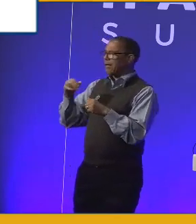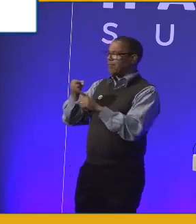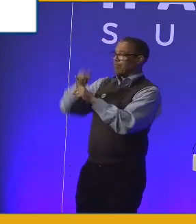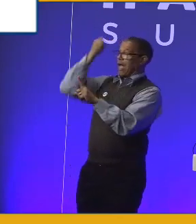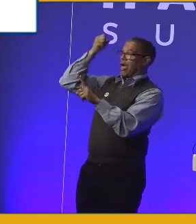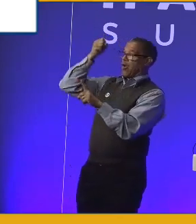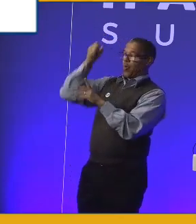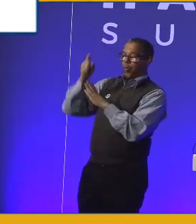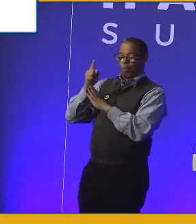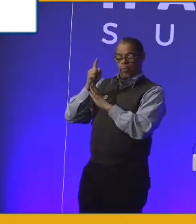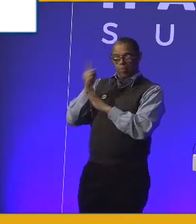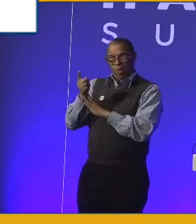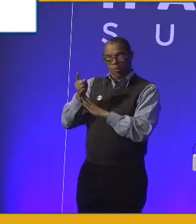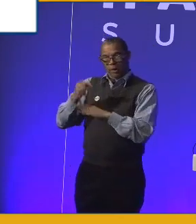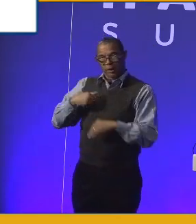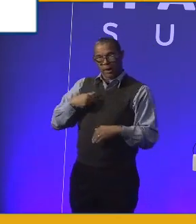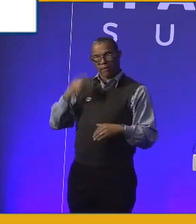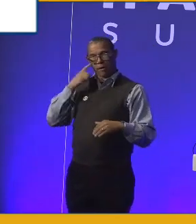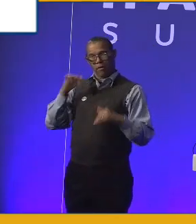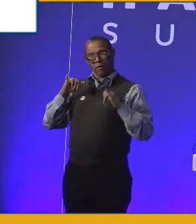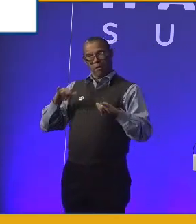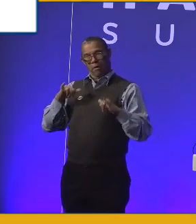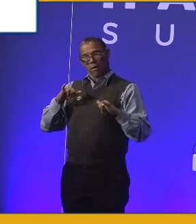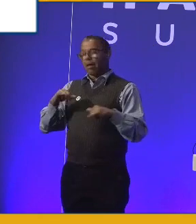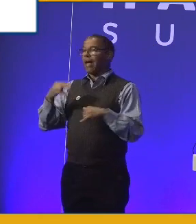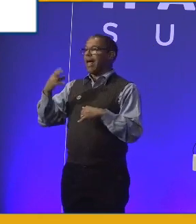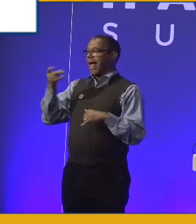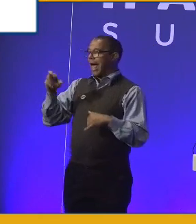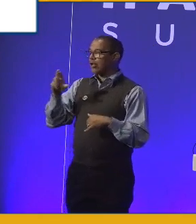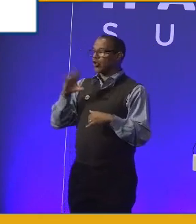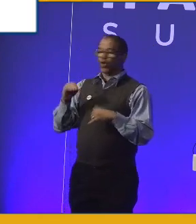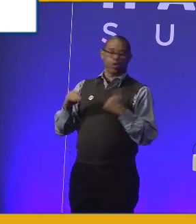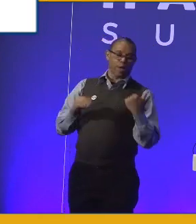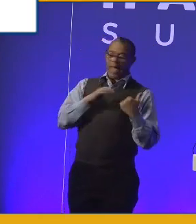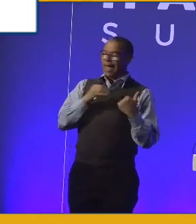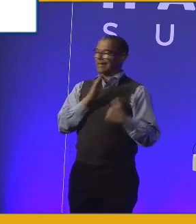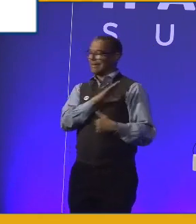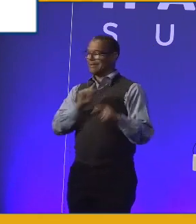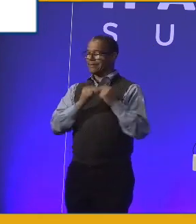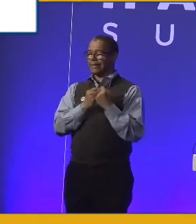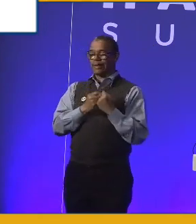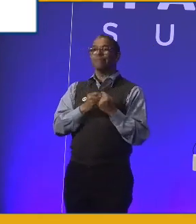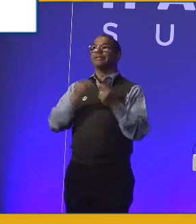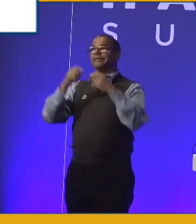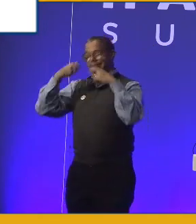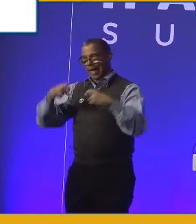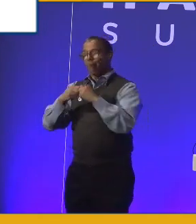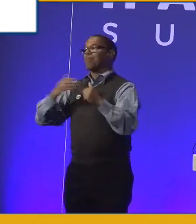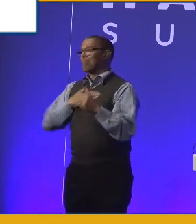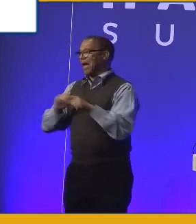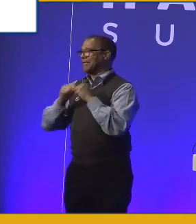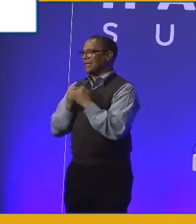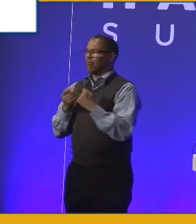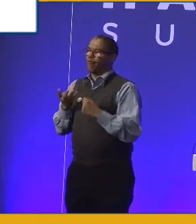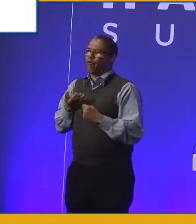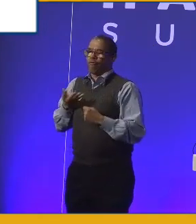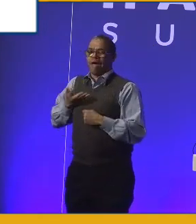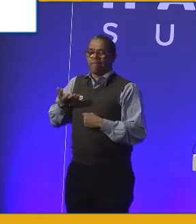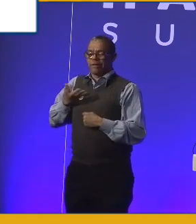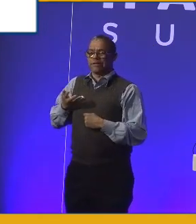started working with Microsoft, and Hector and his team, that's my team down, there's about four or five of us,